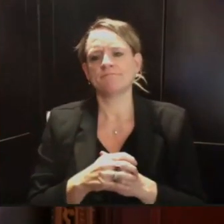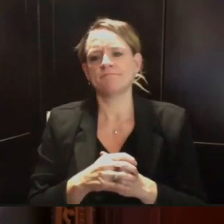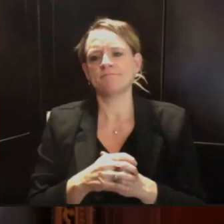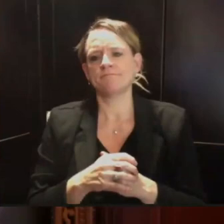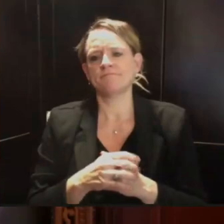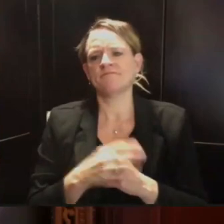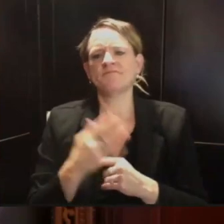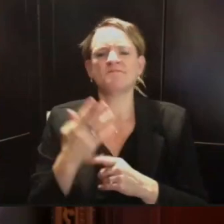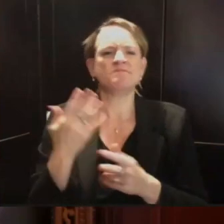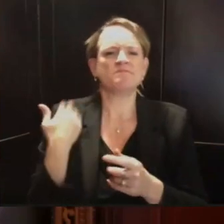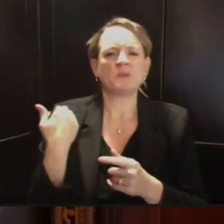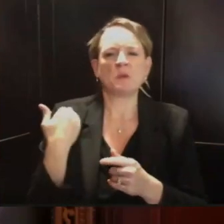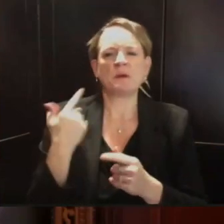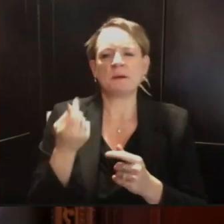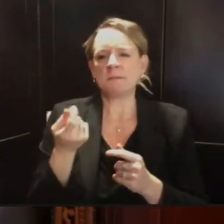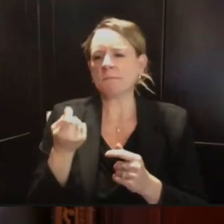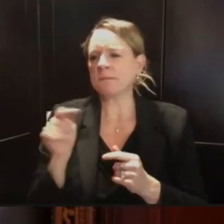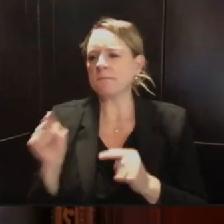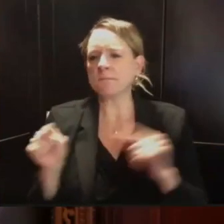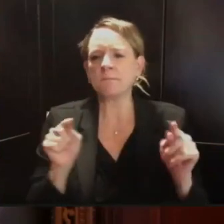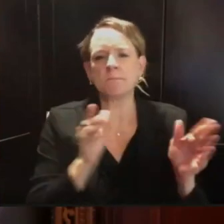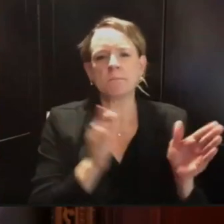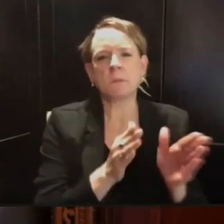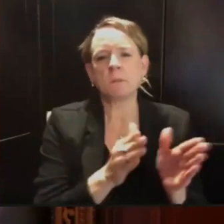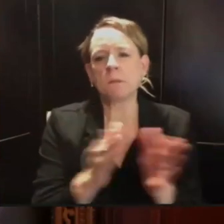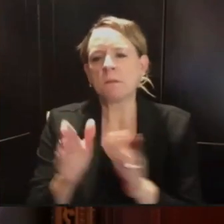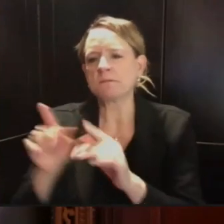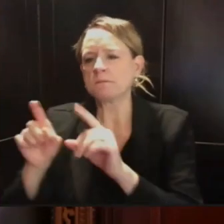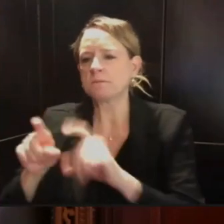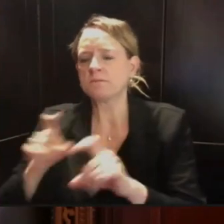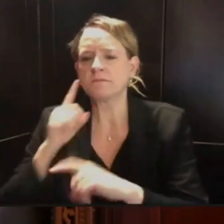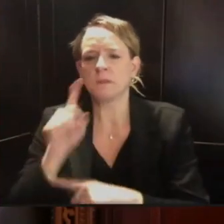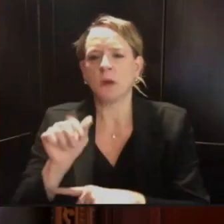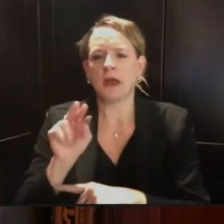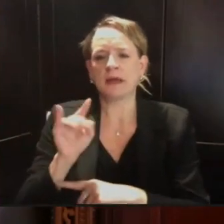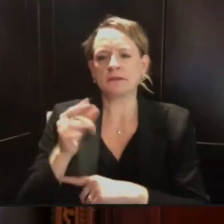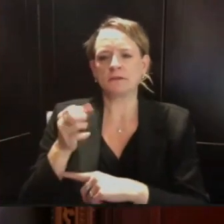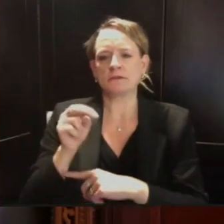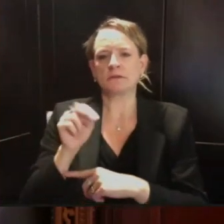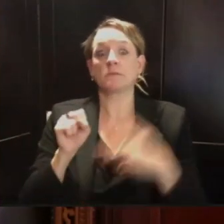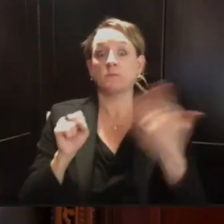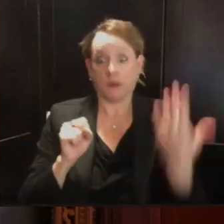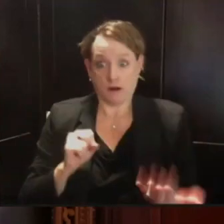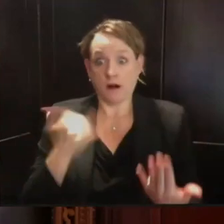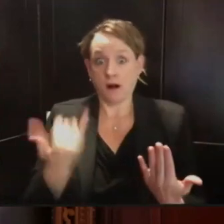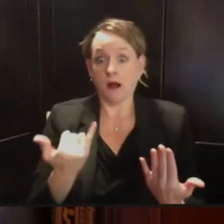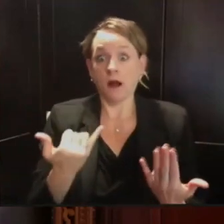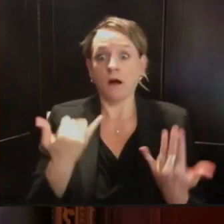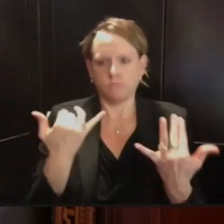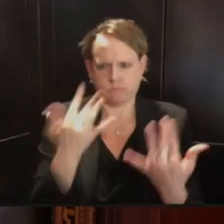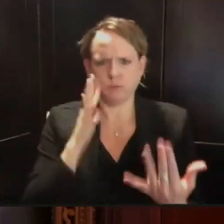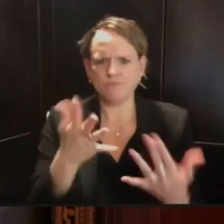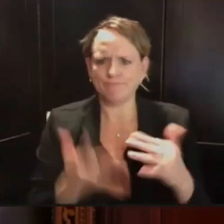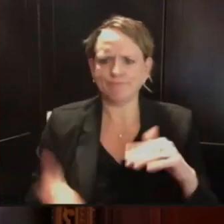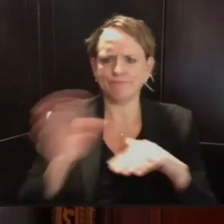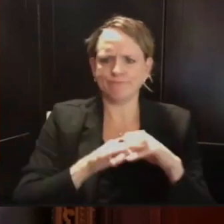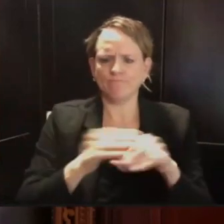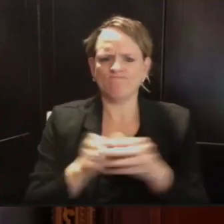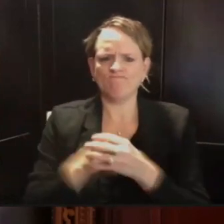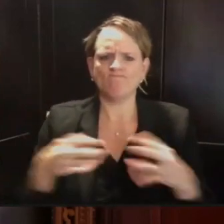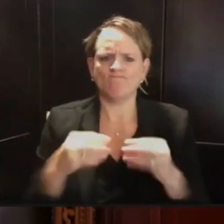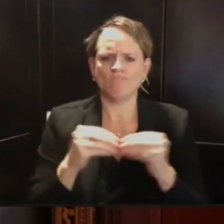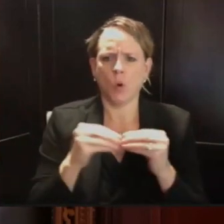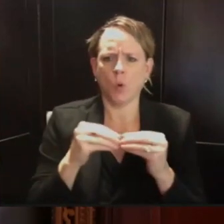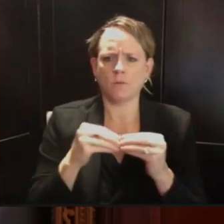increase, and we need to be prepared to communicate that and understand that. I don't, I haven't seen data to